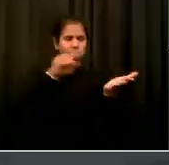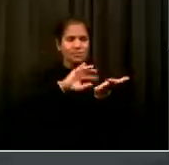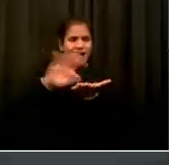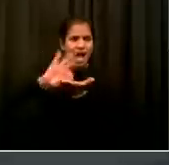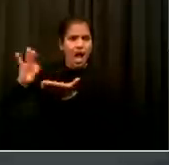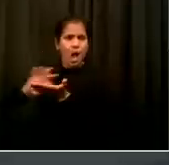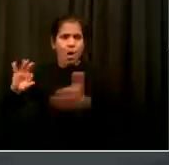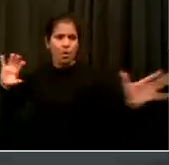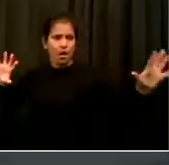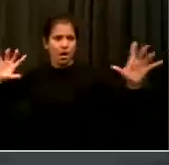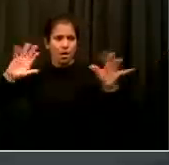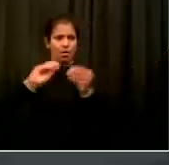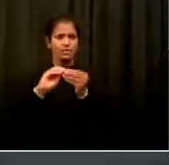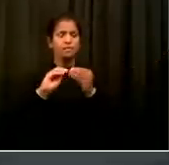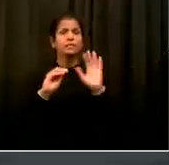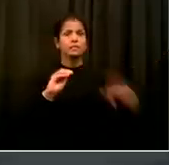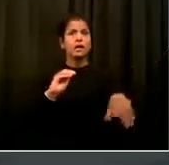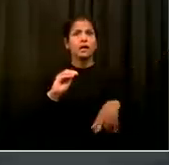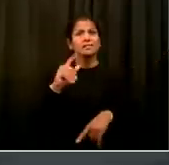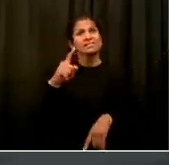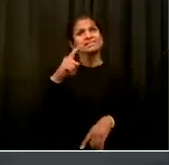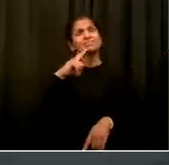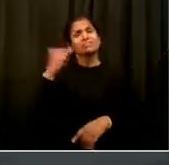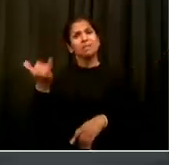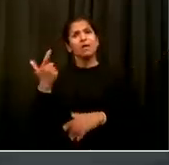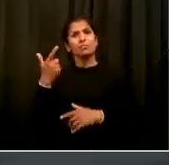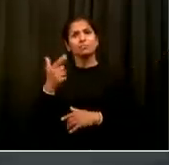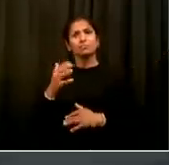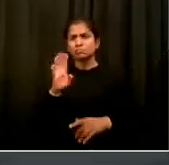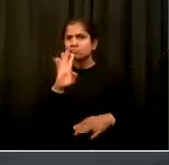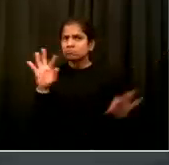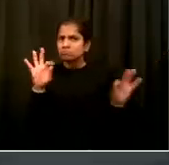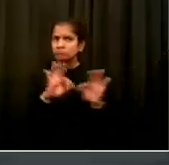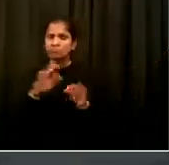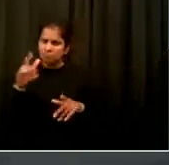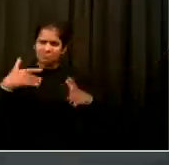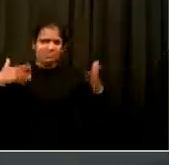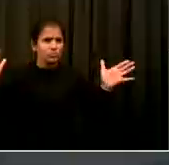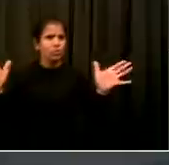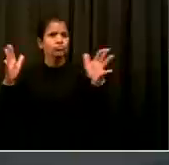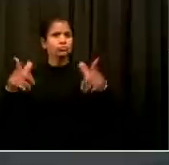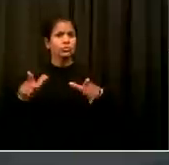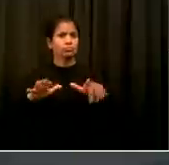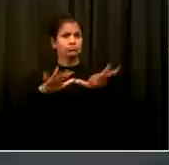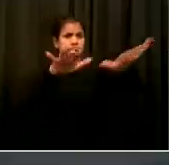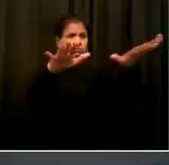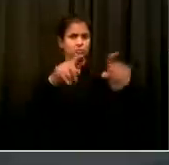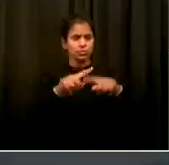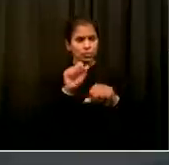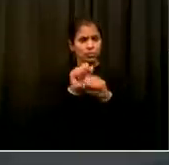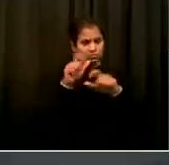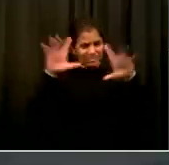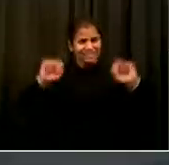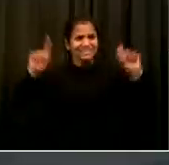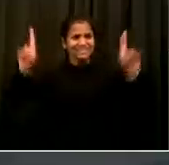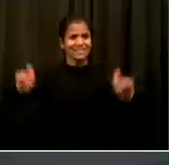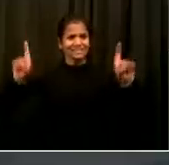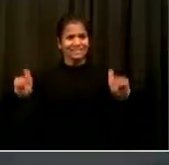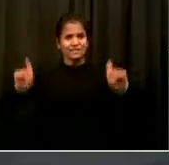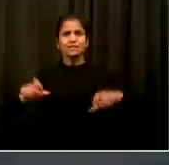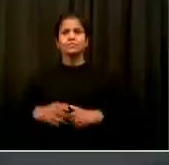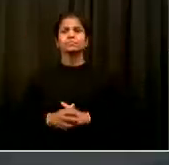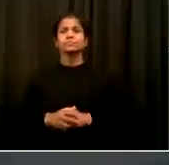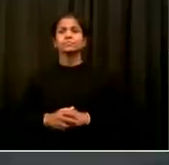coronavirus. And for the 17,000 people that have come out into our clusters to get tested, each of you has proven